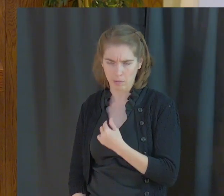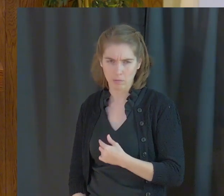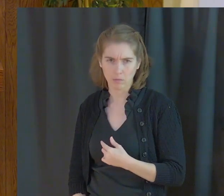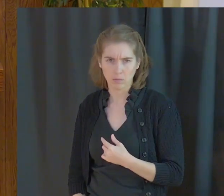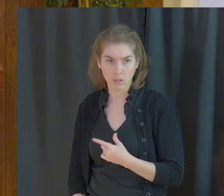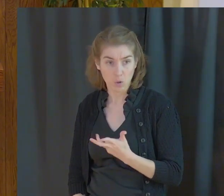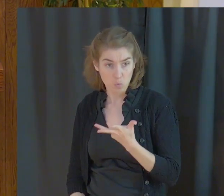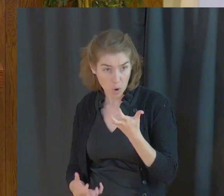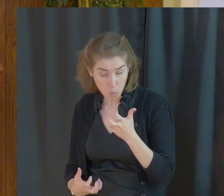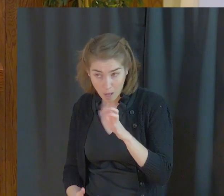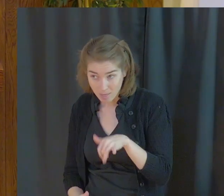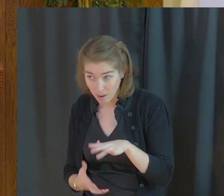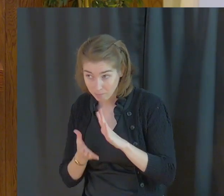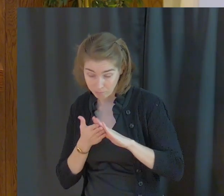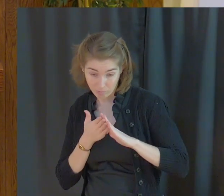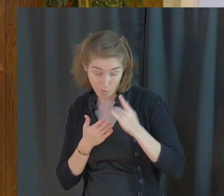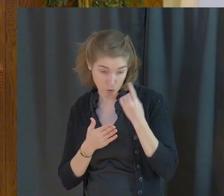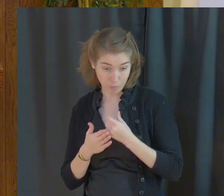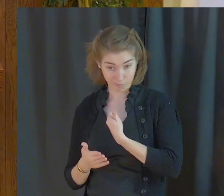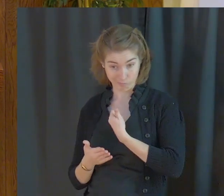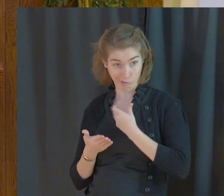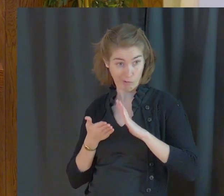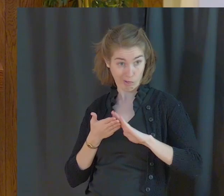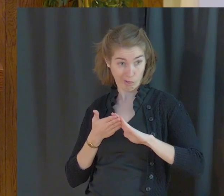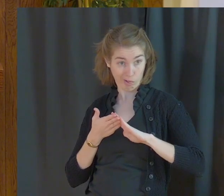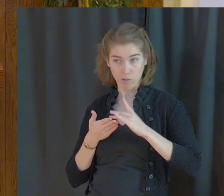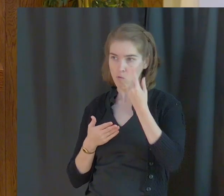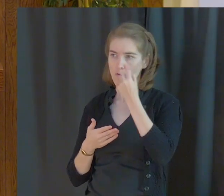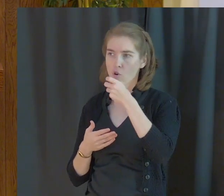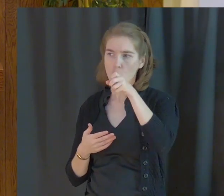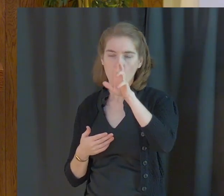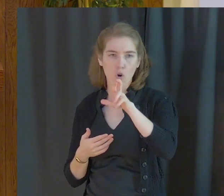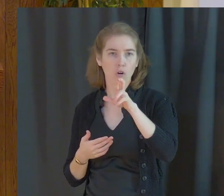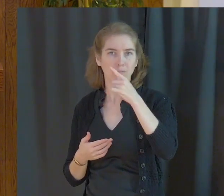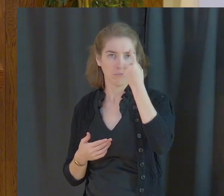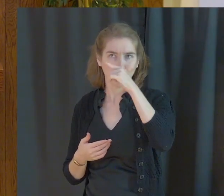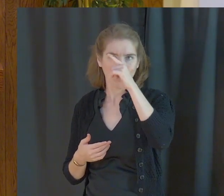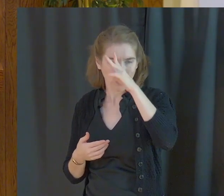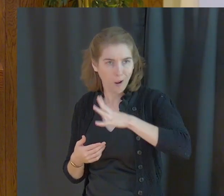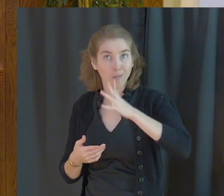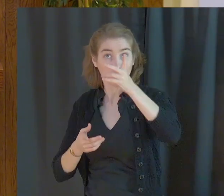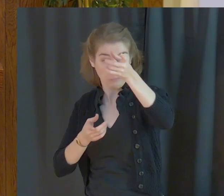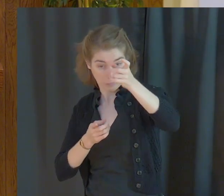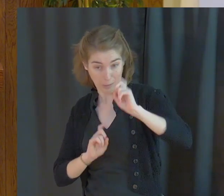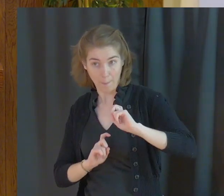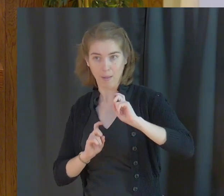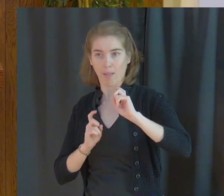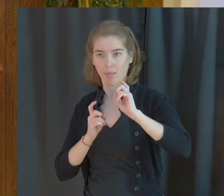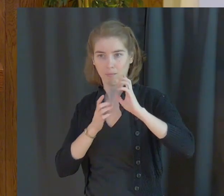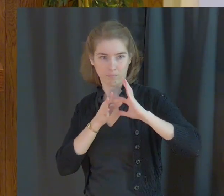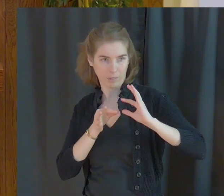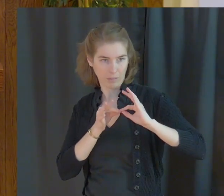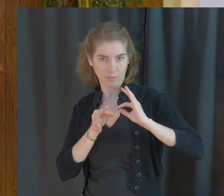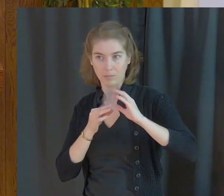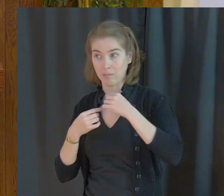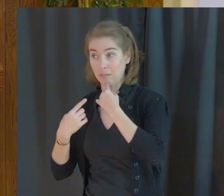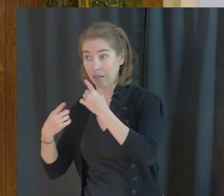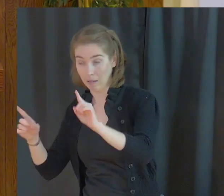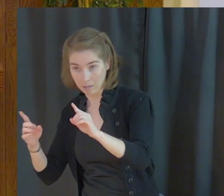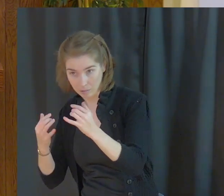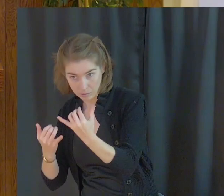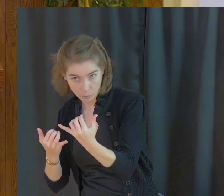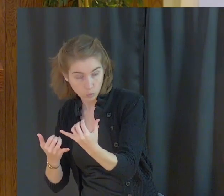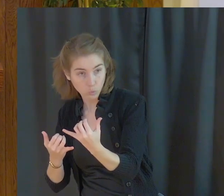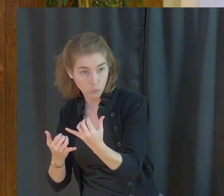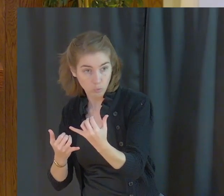Do I want that praise for myself or do I want it for God who has given me the message to share with you today and the words